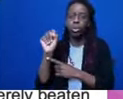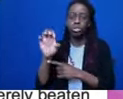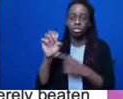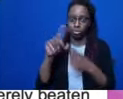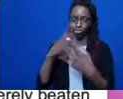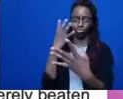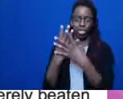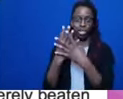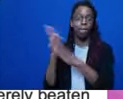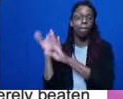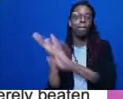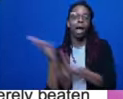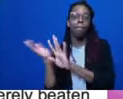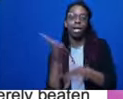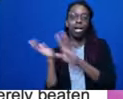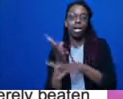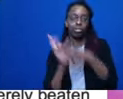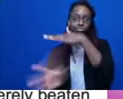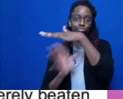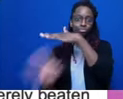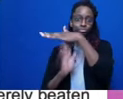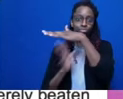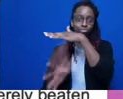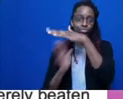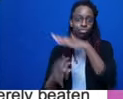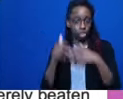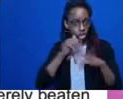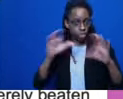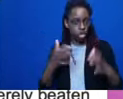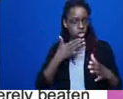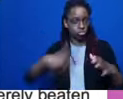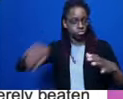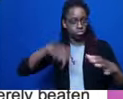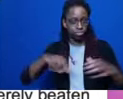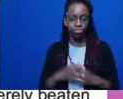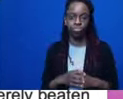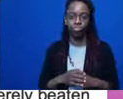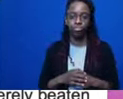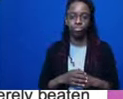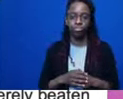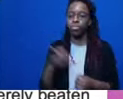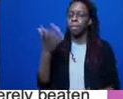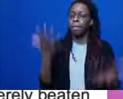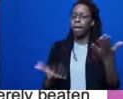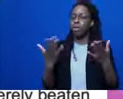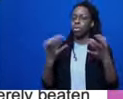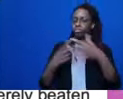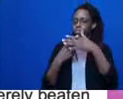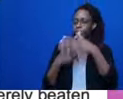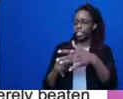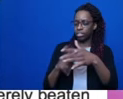39 you might want to begin to kind of